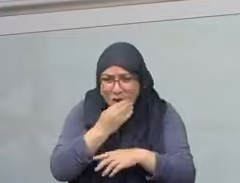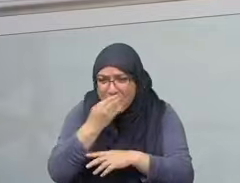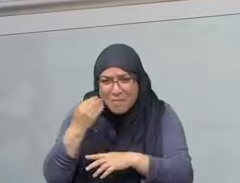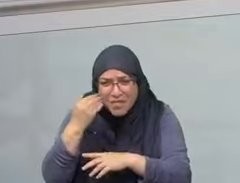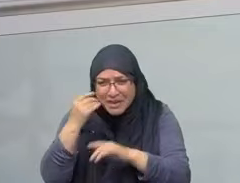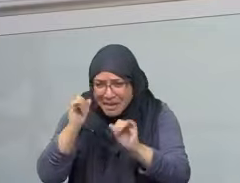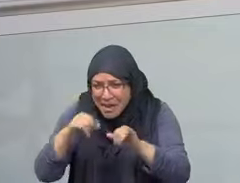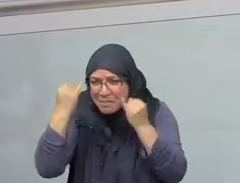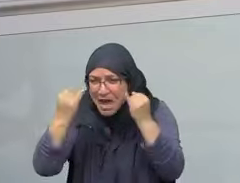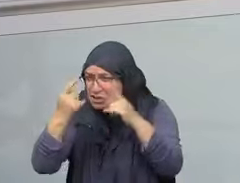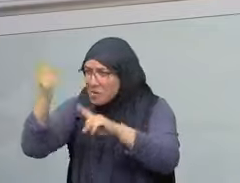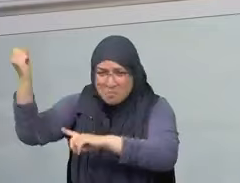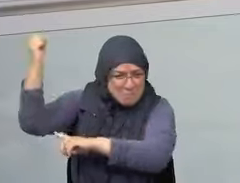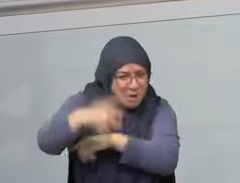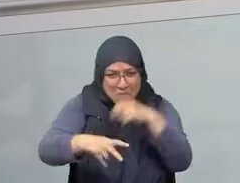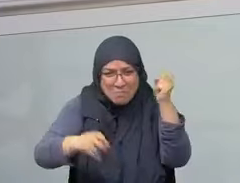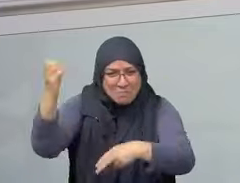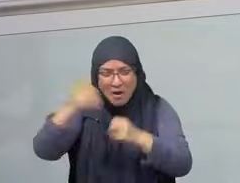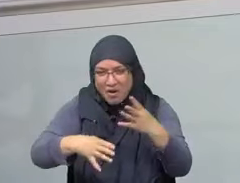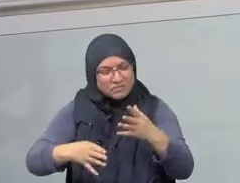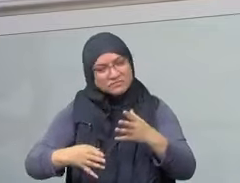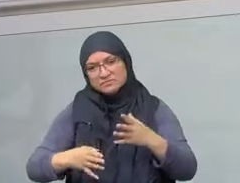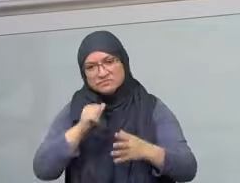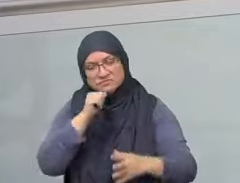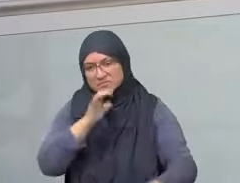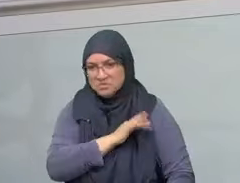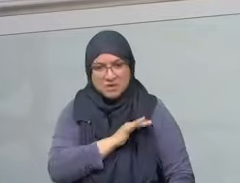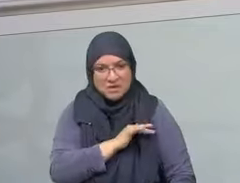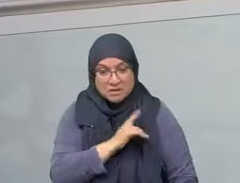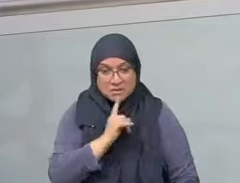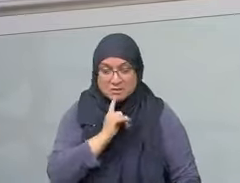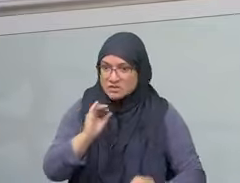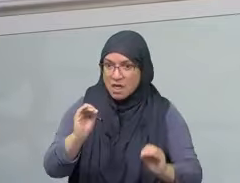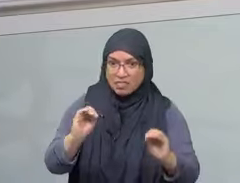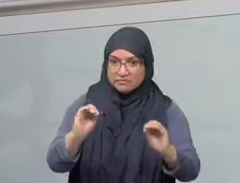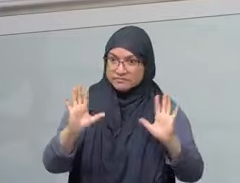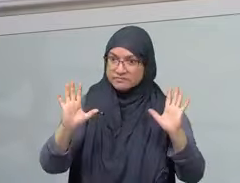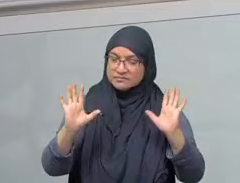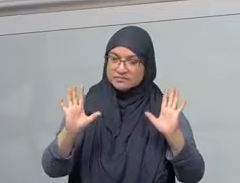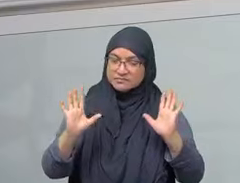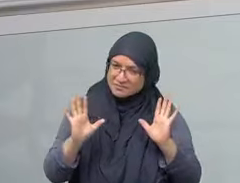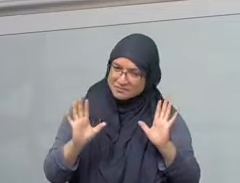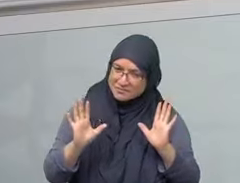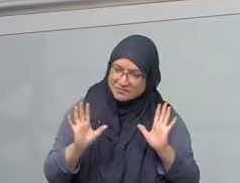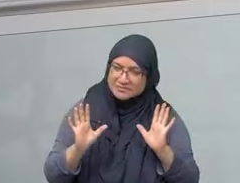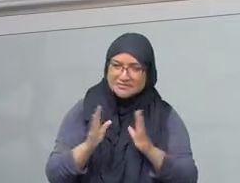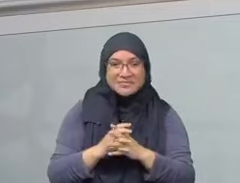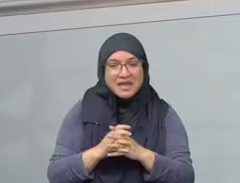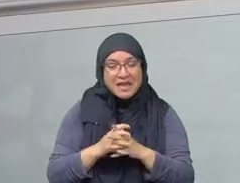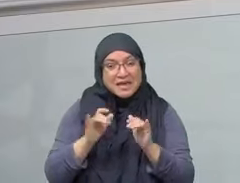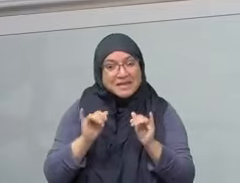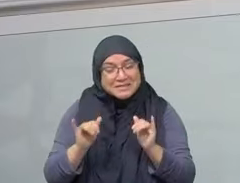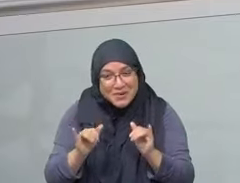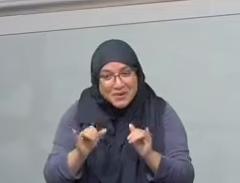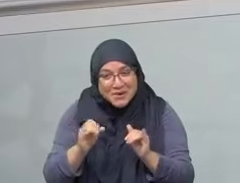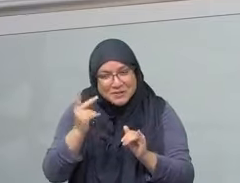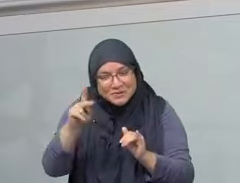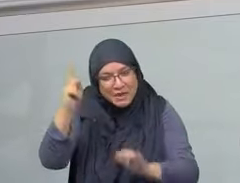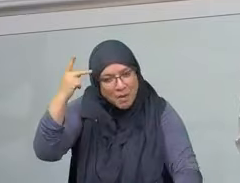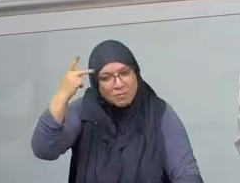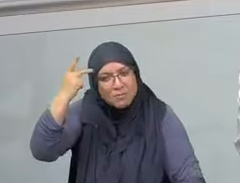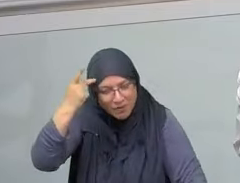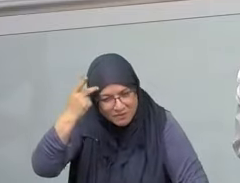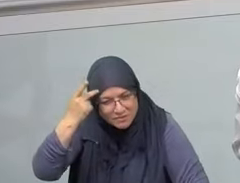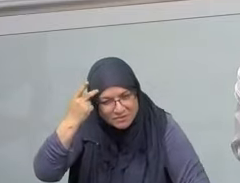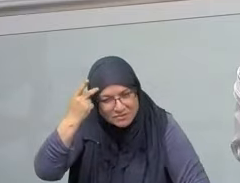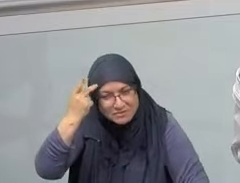Those that suddenly found their mouths over the last few days to say Israel has a right to defend itself and had nothing to say about the Palestinians